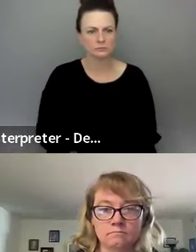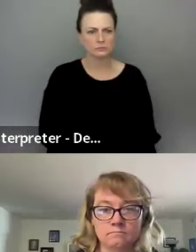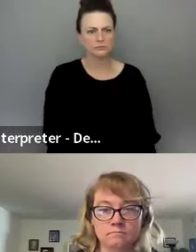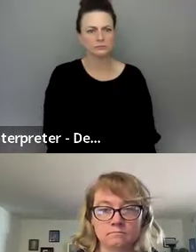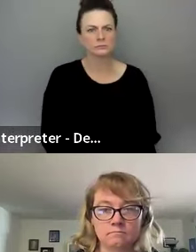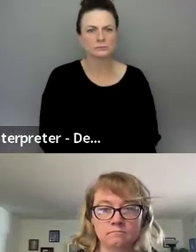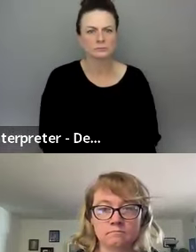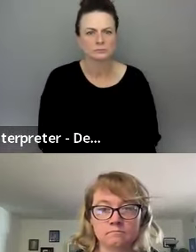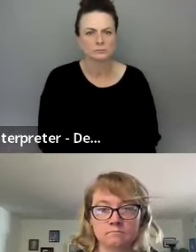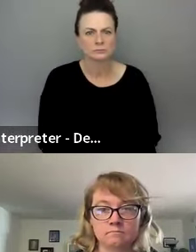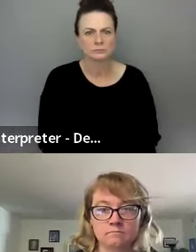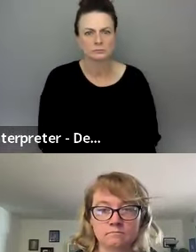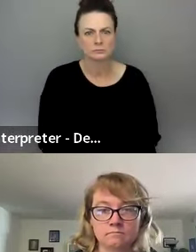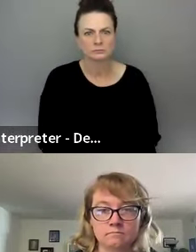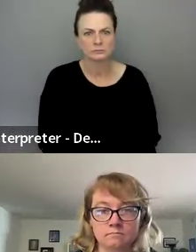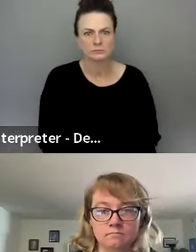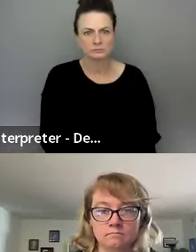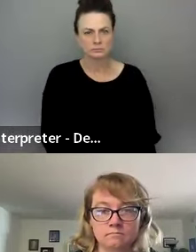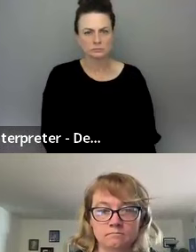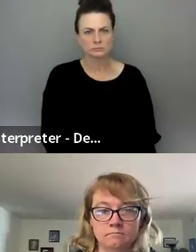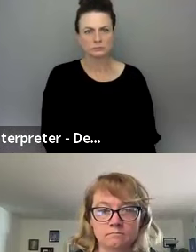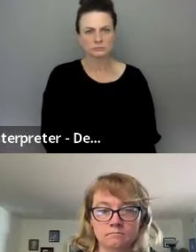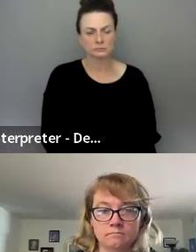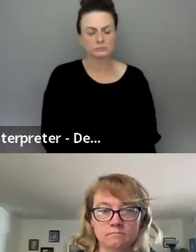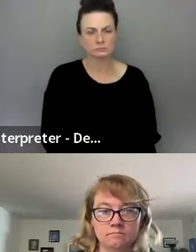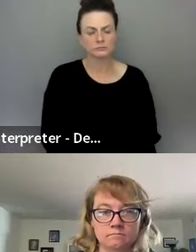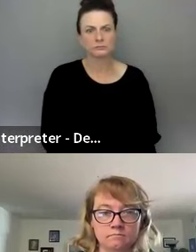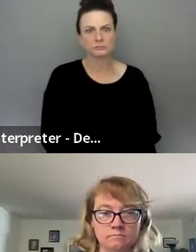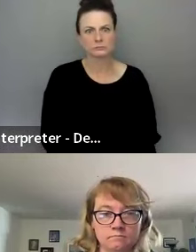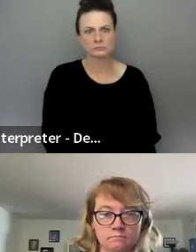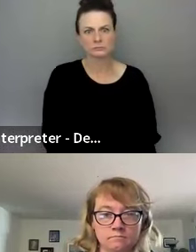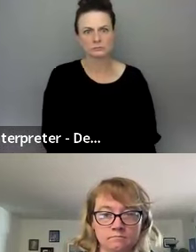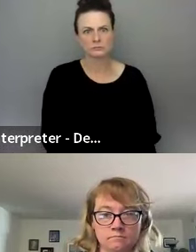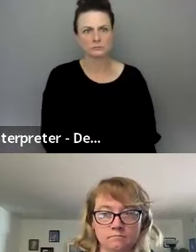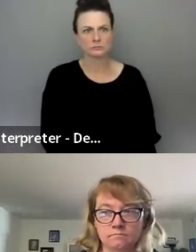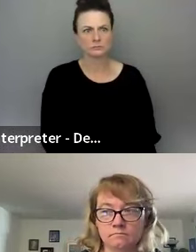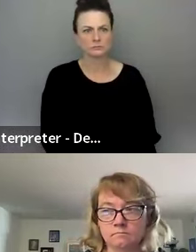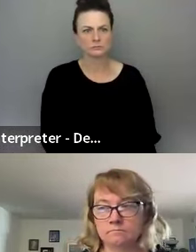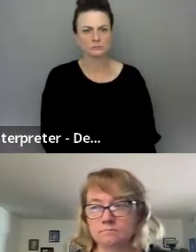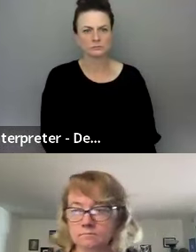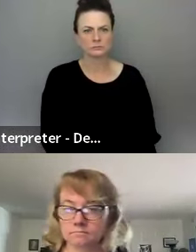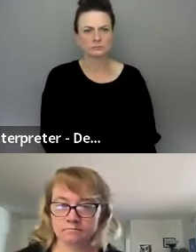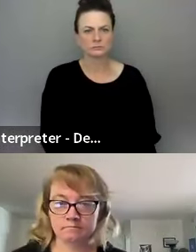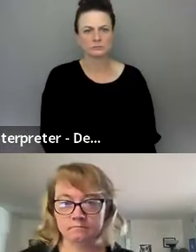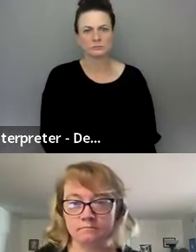So four people came to the meeting last Thursday, and I think it was pretty productive.